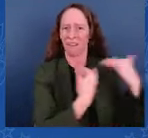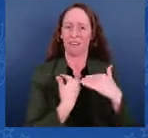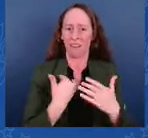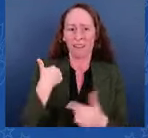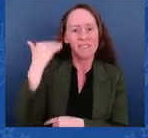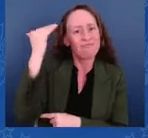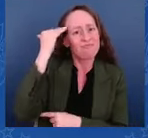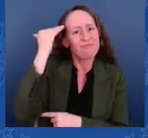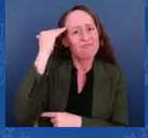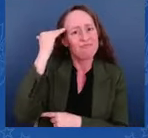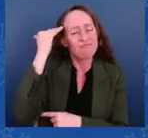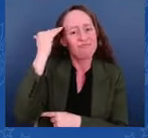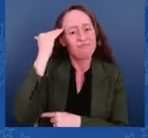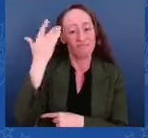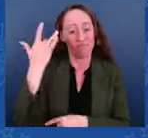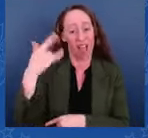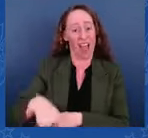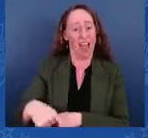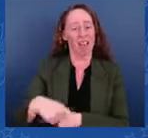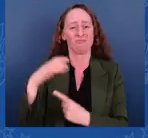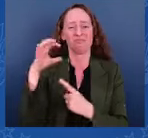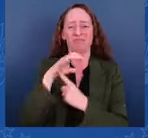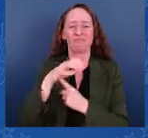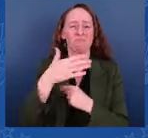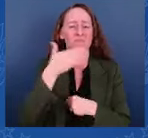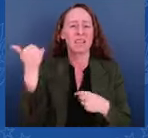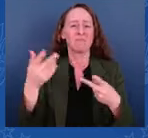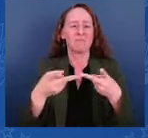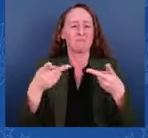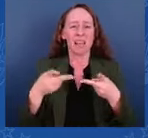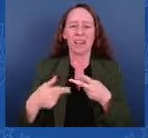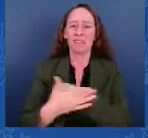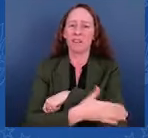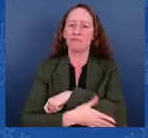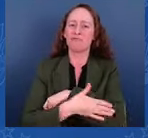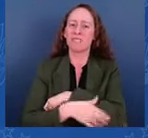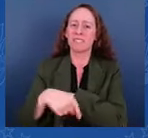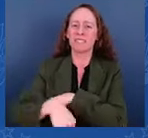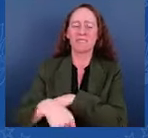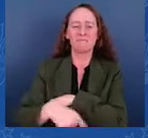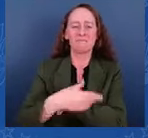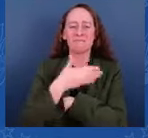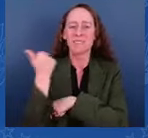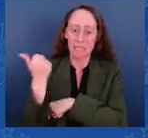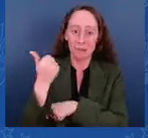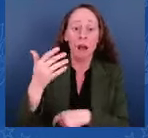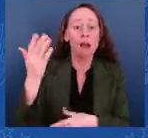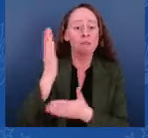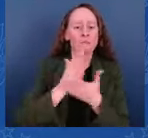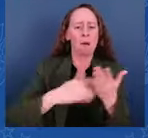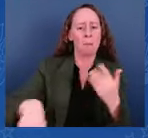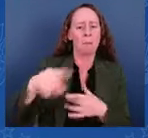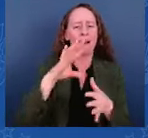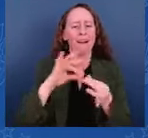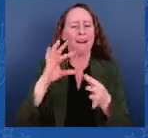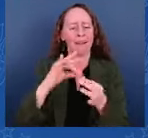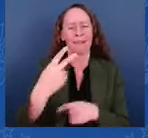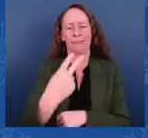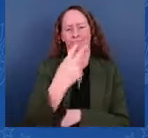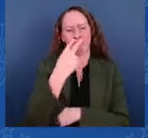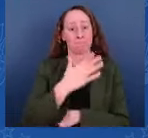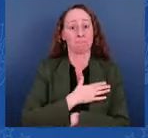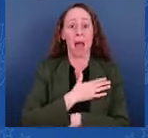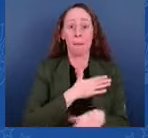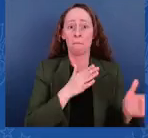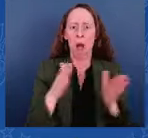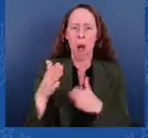States of America. For those who say the steps I've taken are too strict, I say to you that be patient. And goodwill of the American